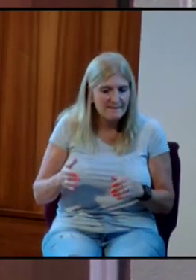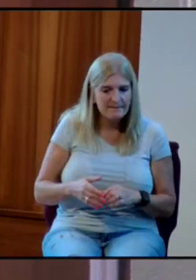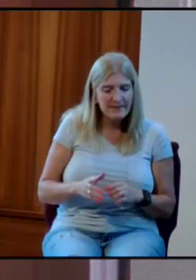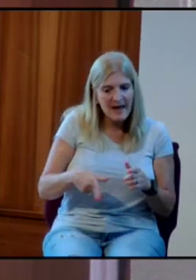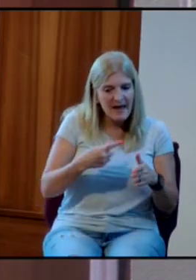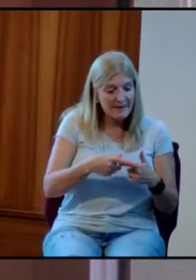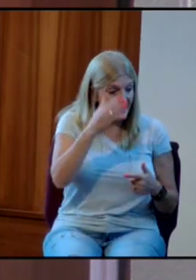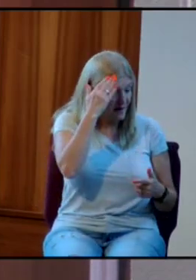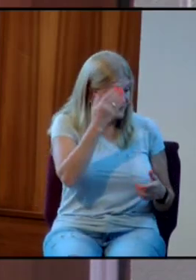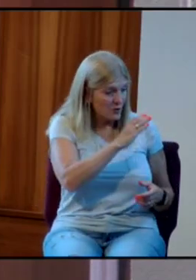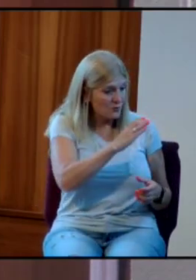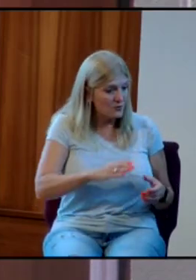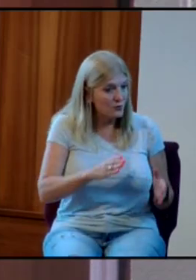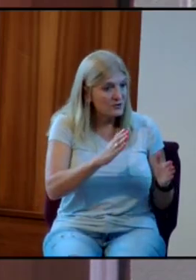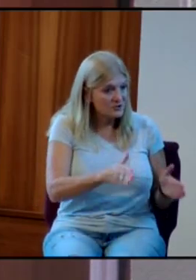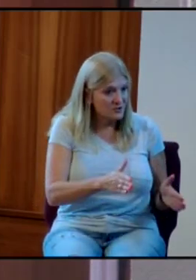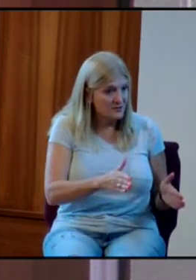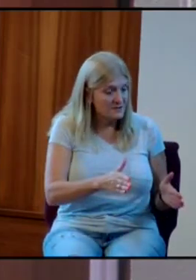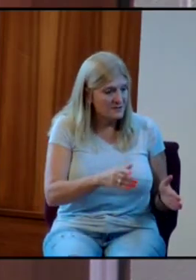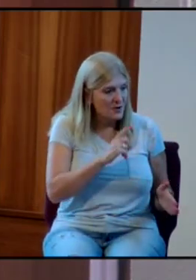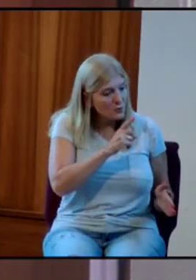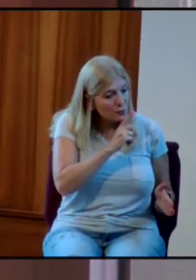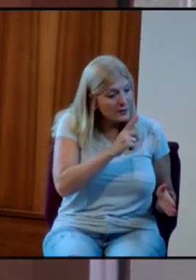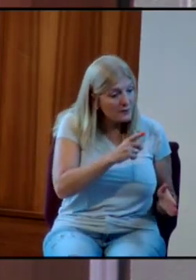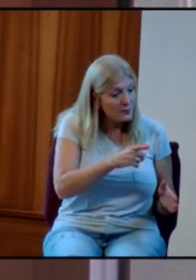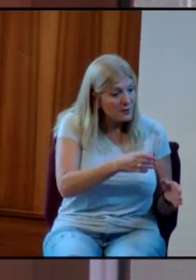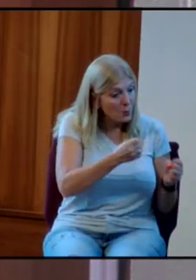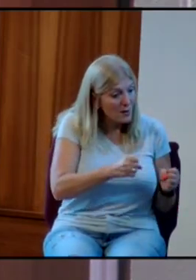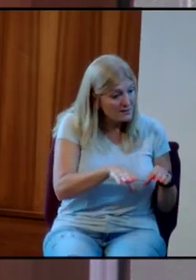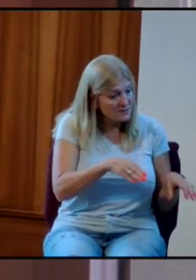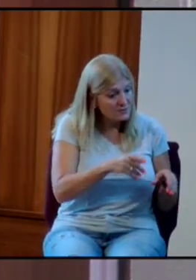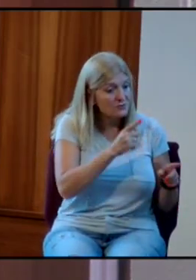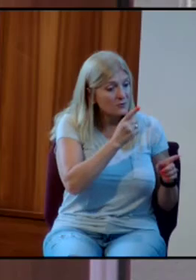then I've known Christians who really, really wanted to do the right thing.